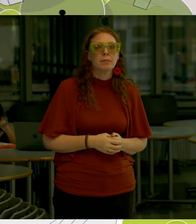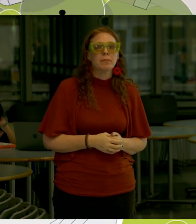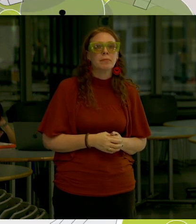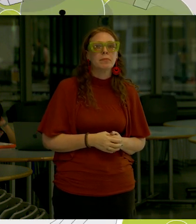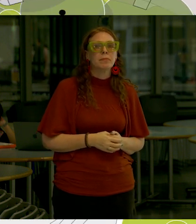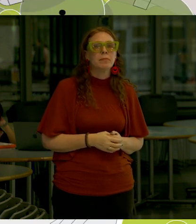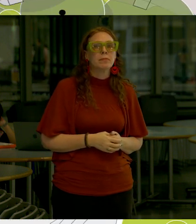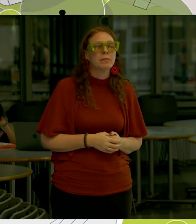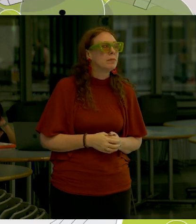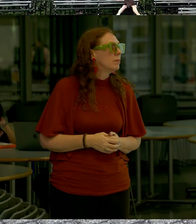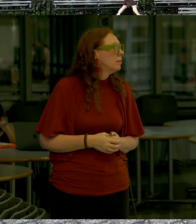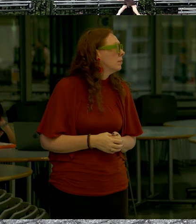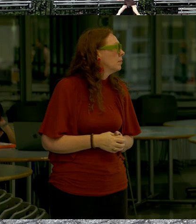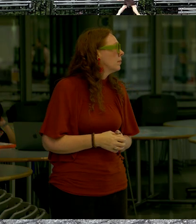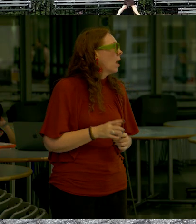conversation room